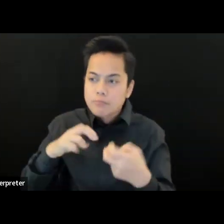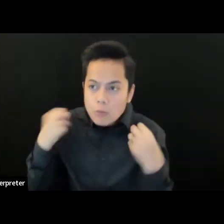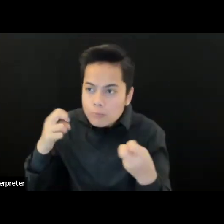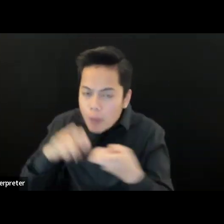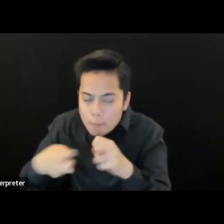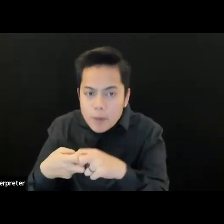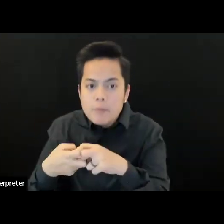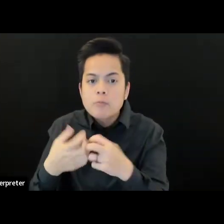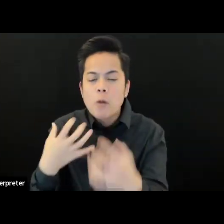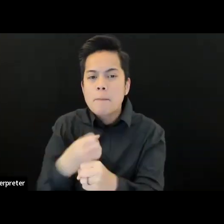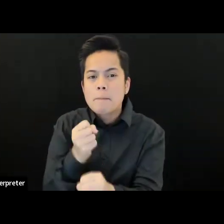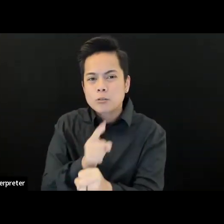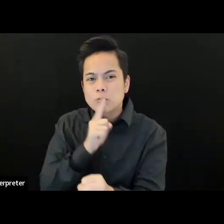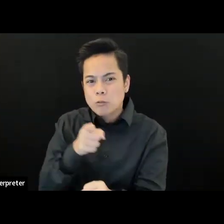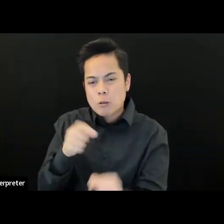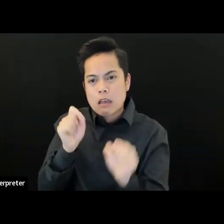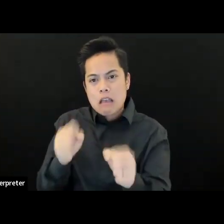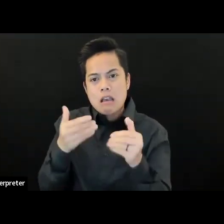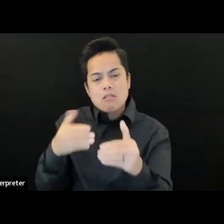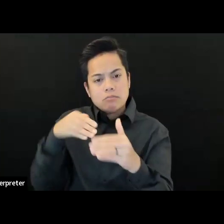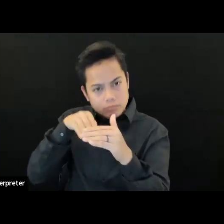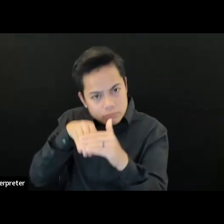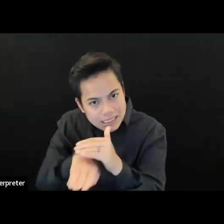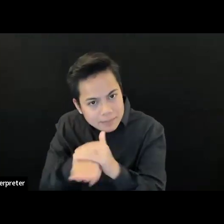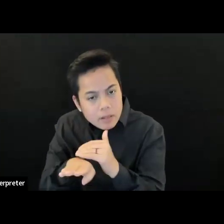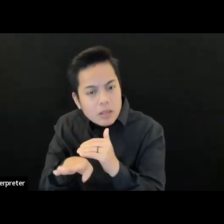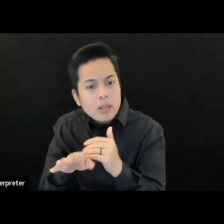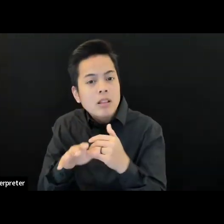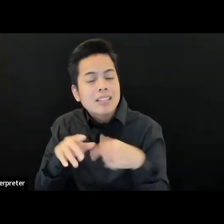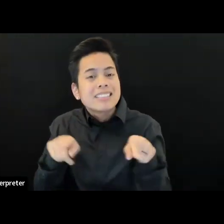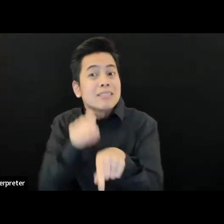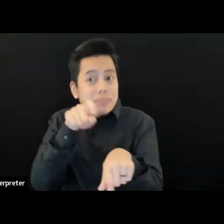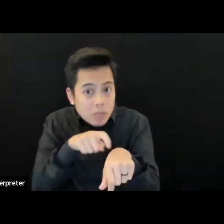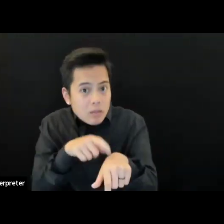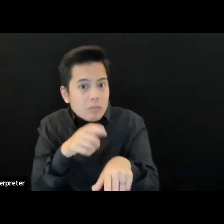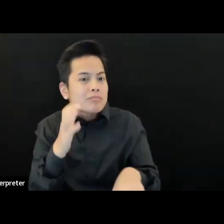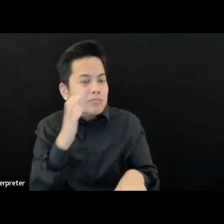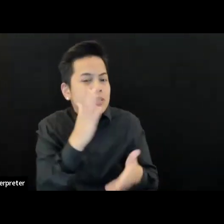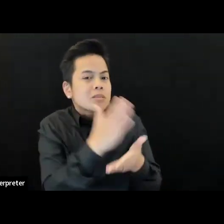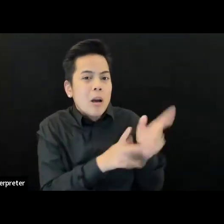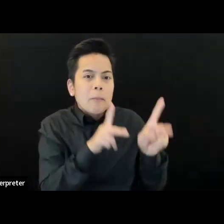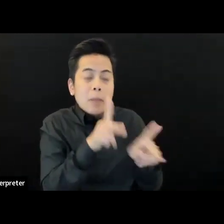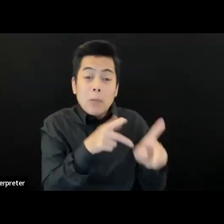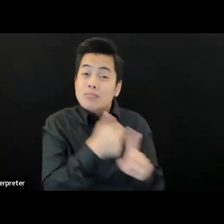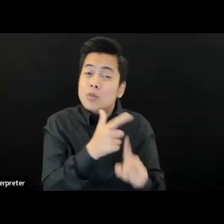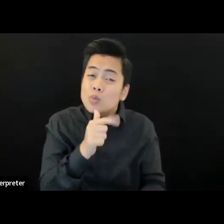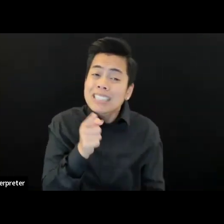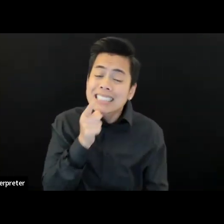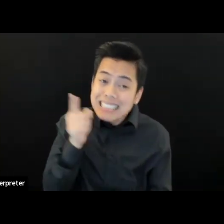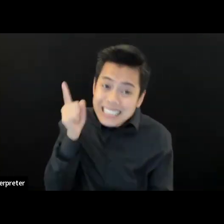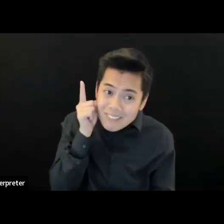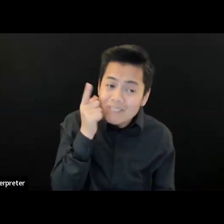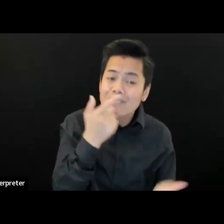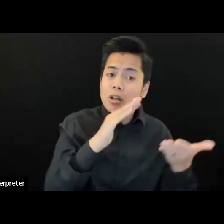and cutting off access to language. We are, that's an example of something that we're getting into the nitty gritty and trying to think through